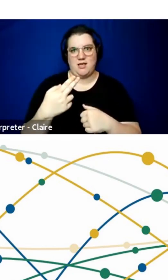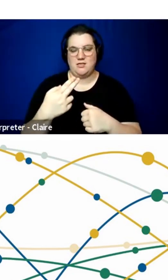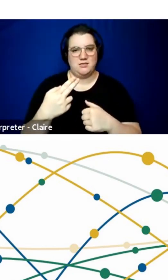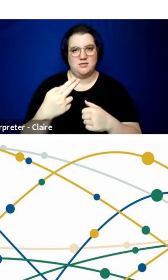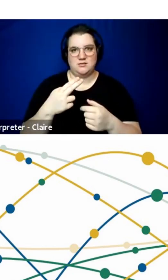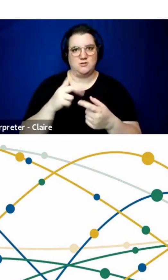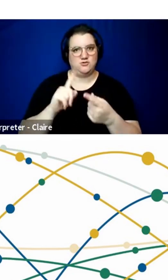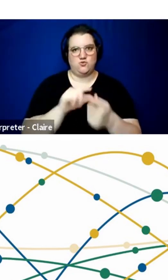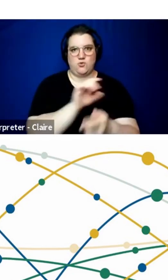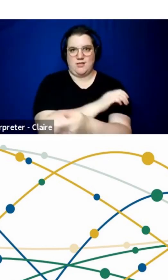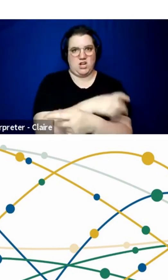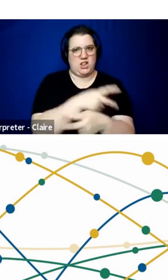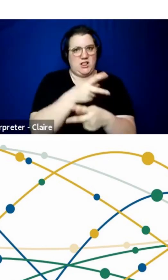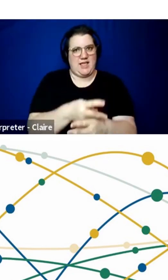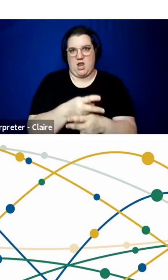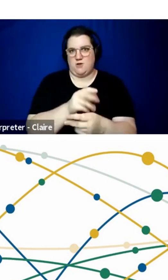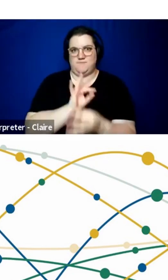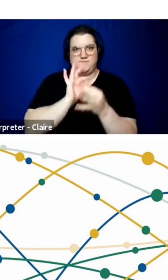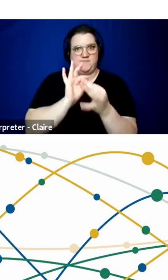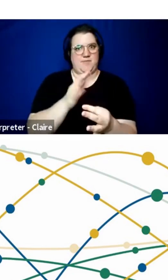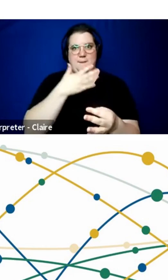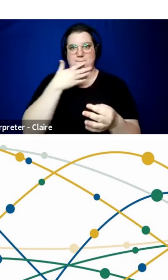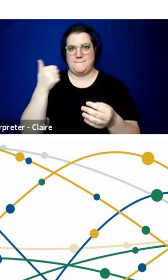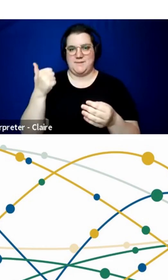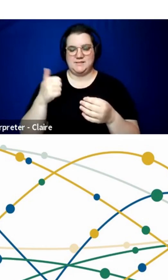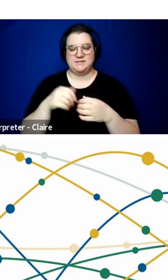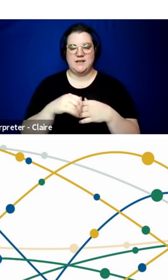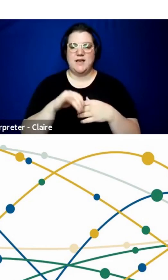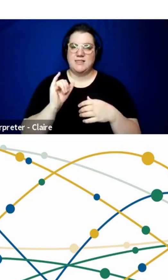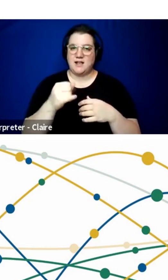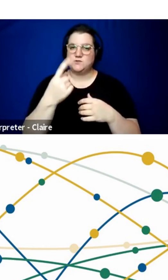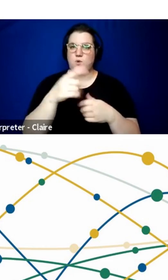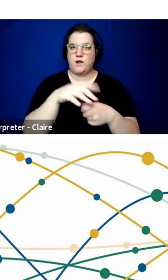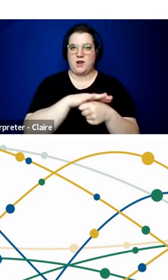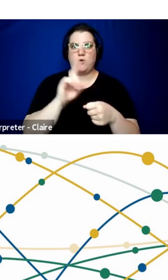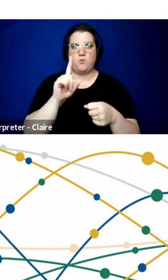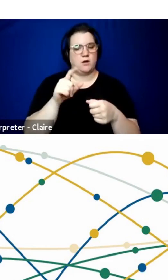clinical care. So, that's one of the areas ripe for research.